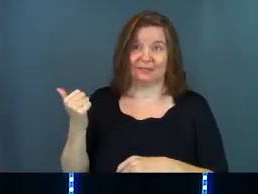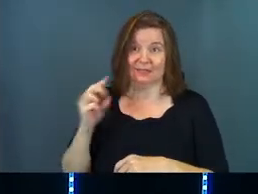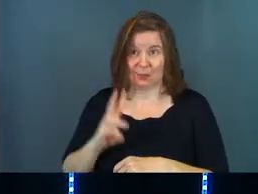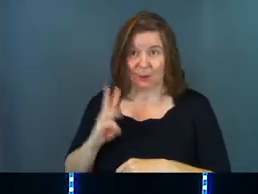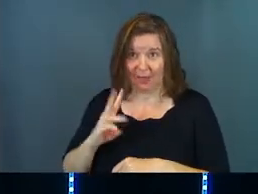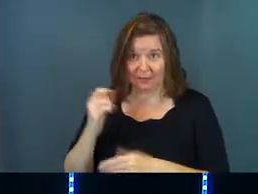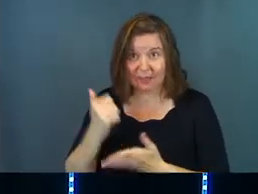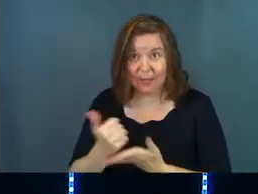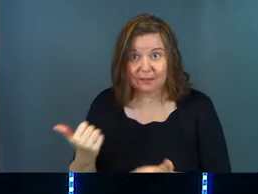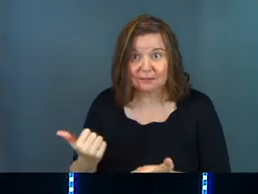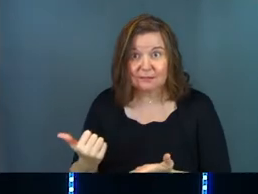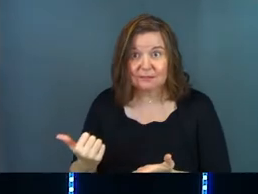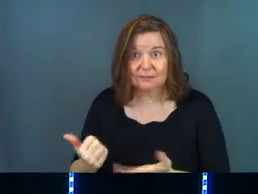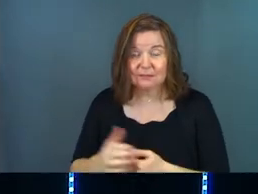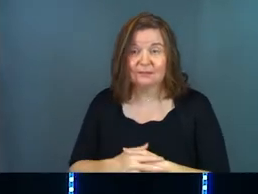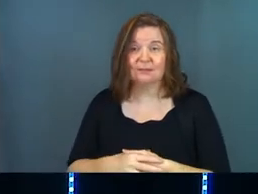Amen?